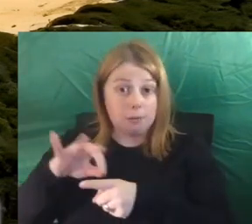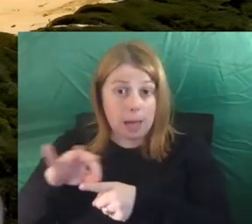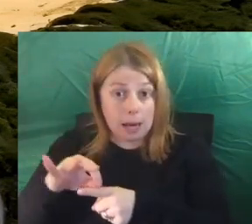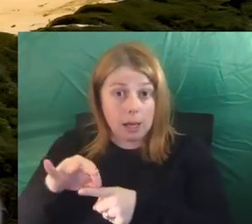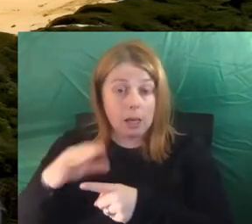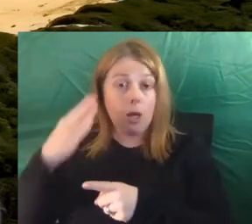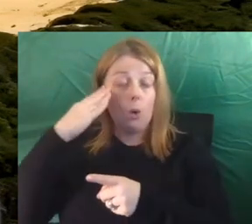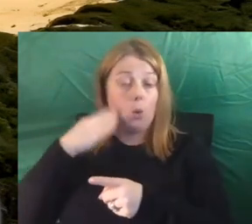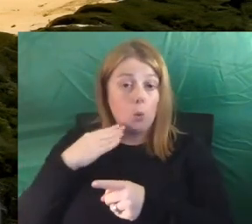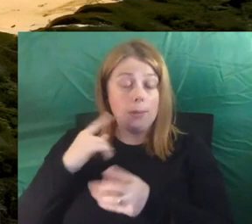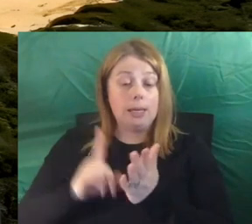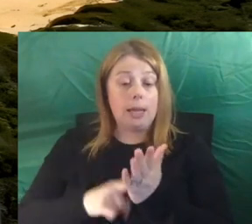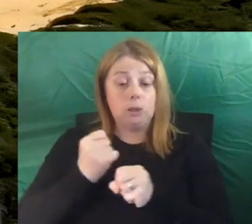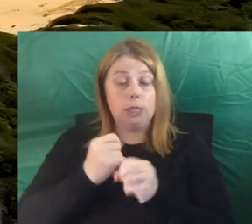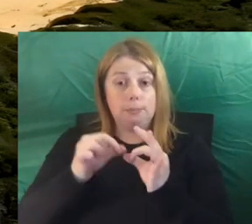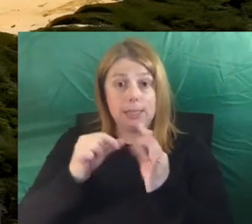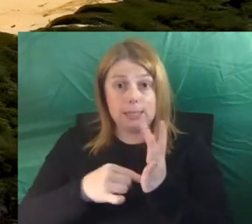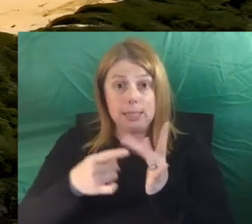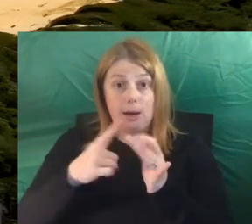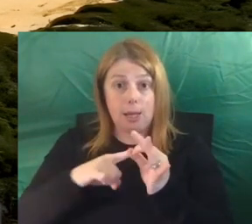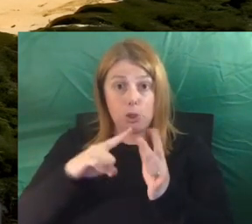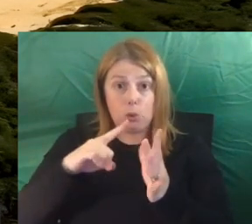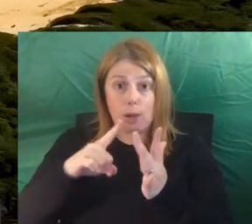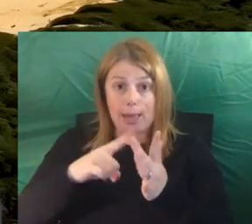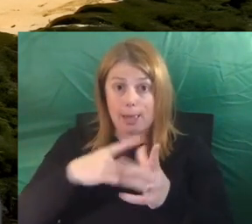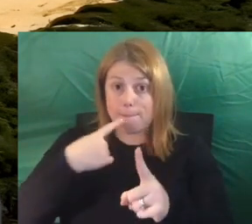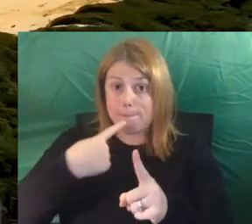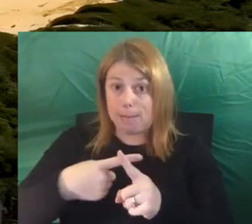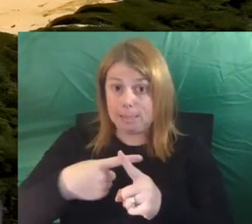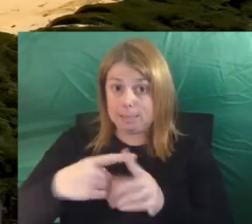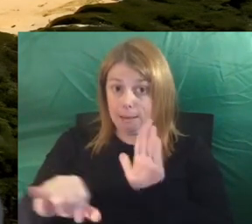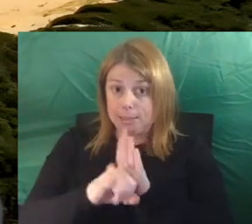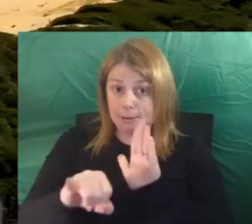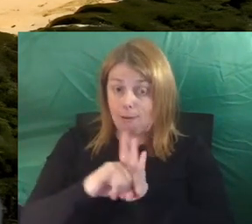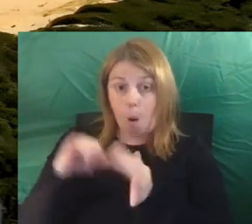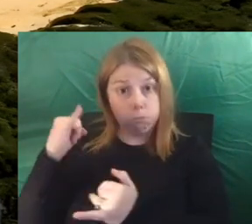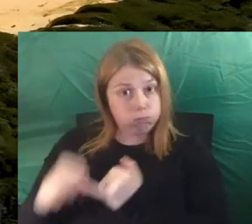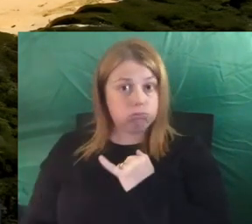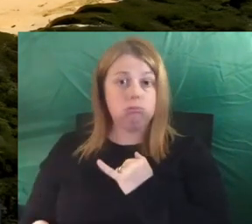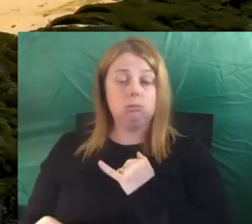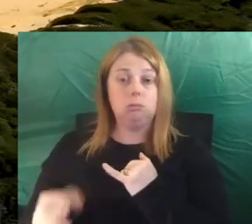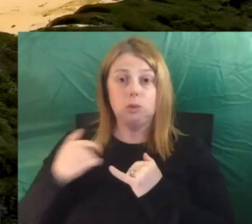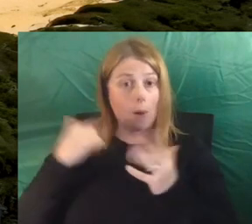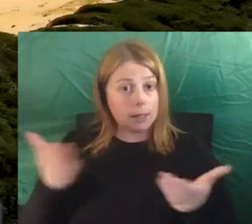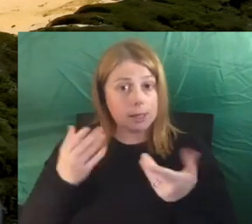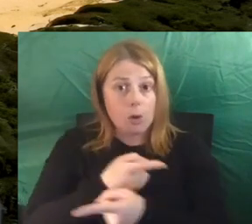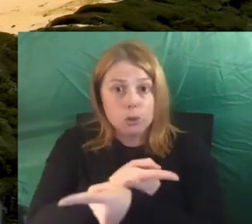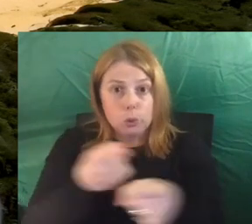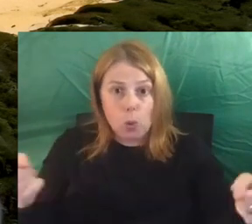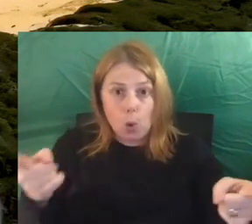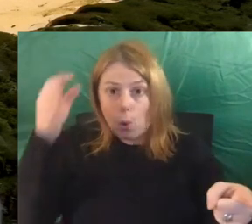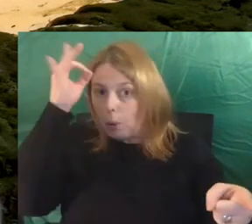worse. We can take this opportunity. So I implore all leaders here, all councillors to have the conversation.